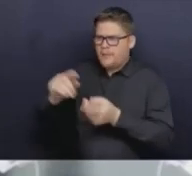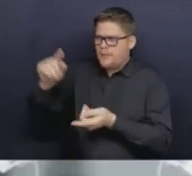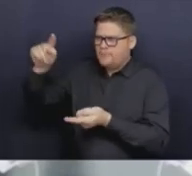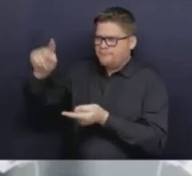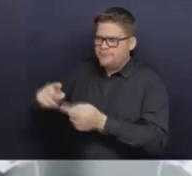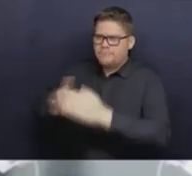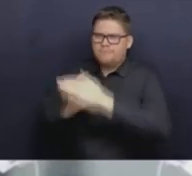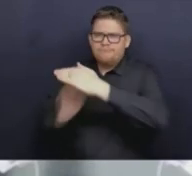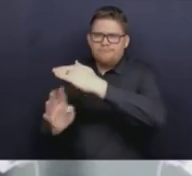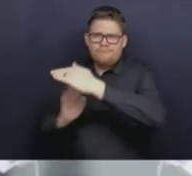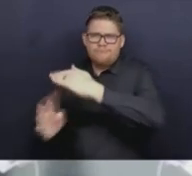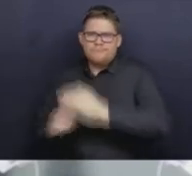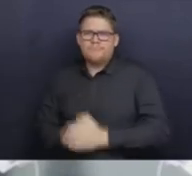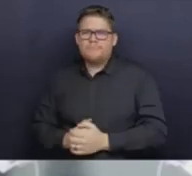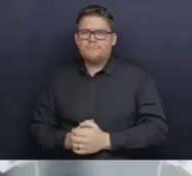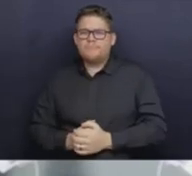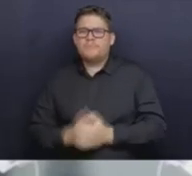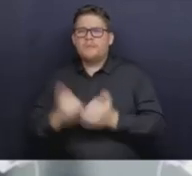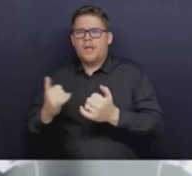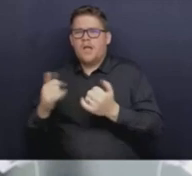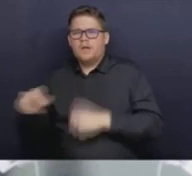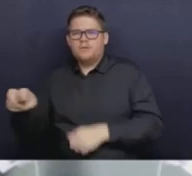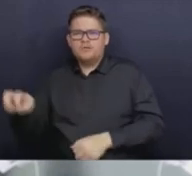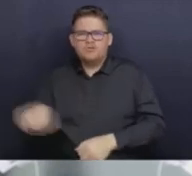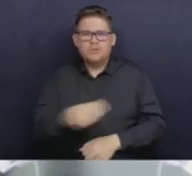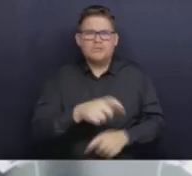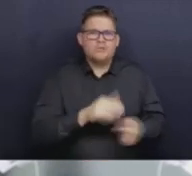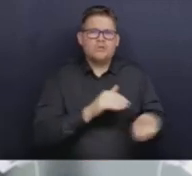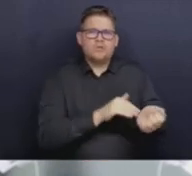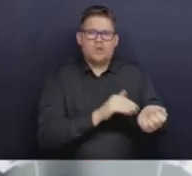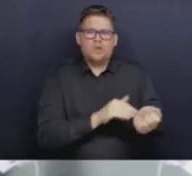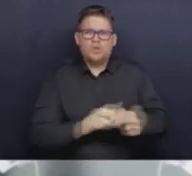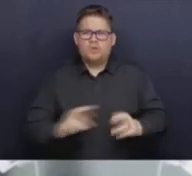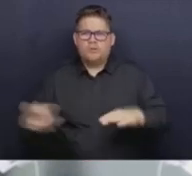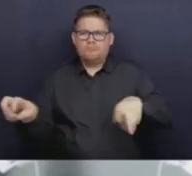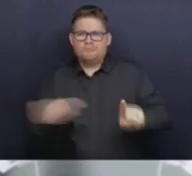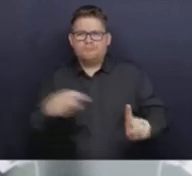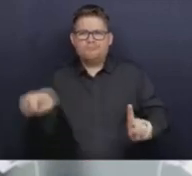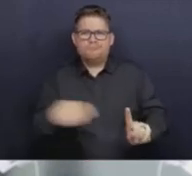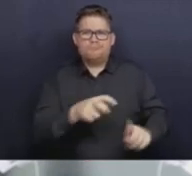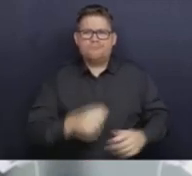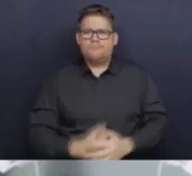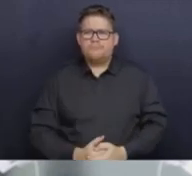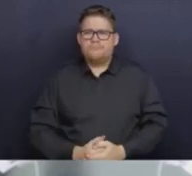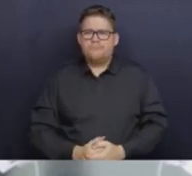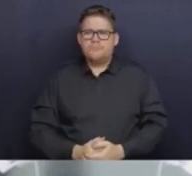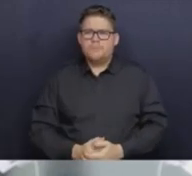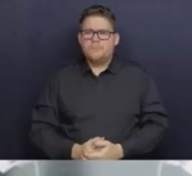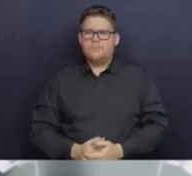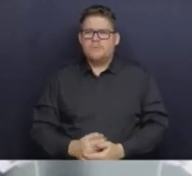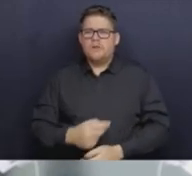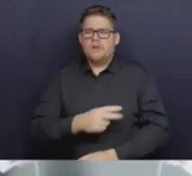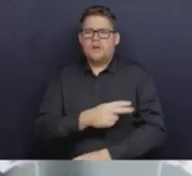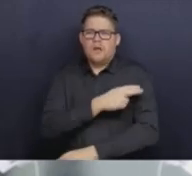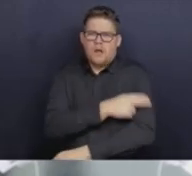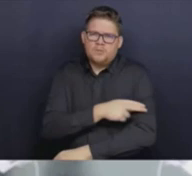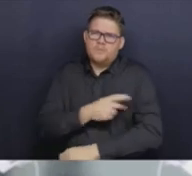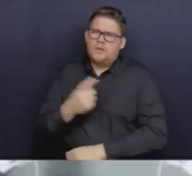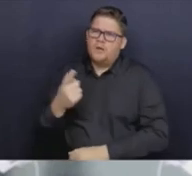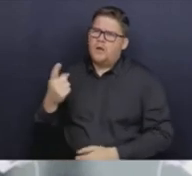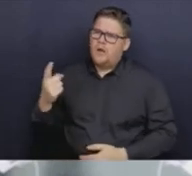to their primary care providers. But our hospitals are busy, even historically busy, and people can be assured,